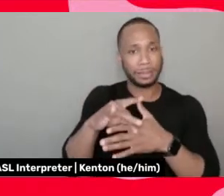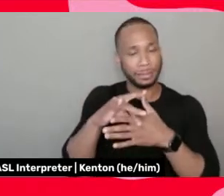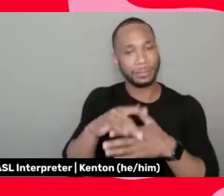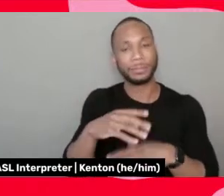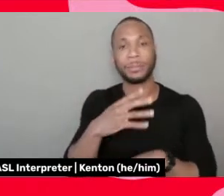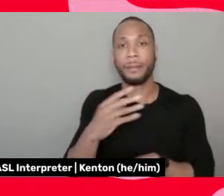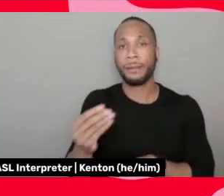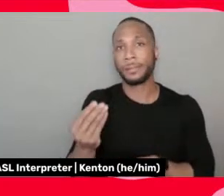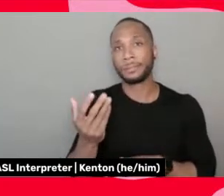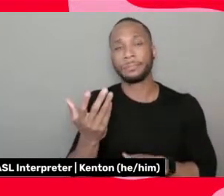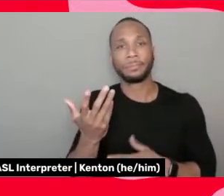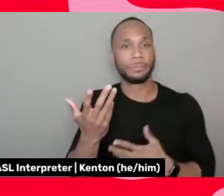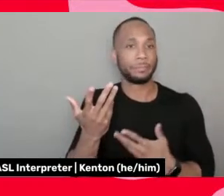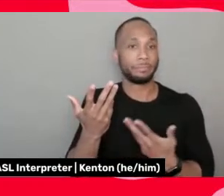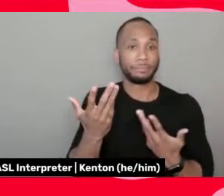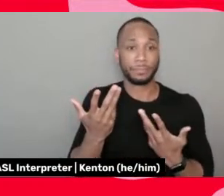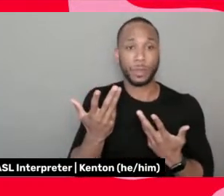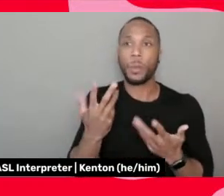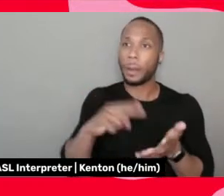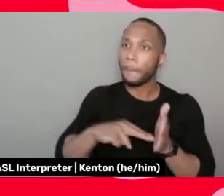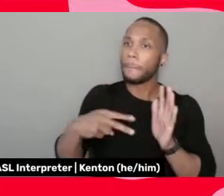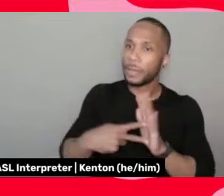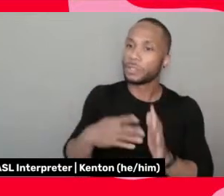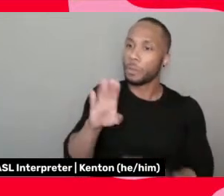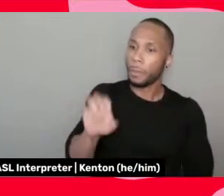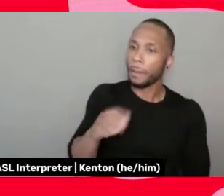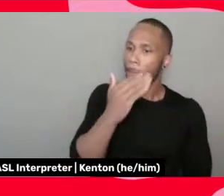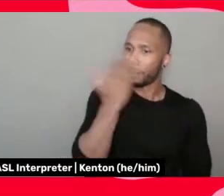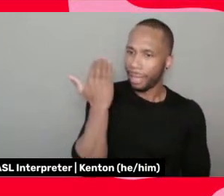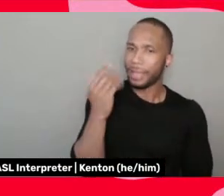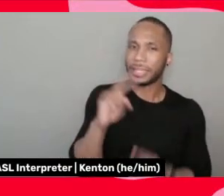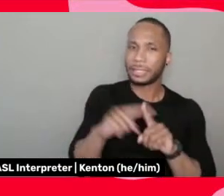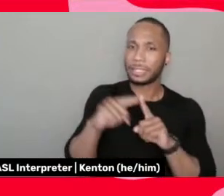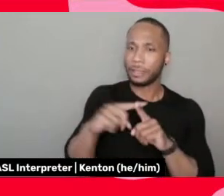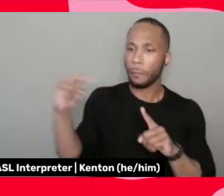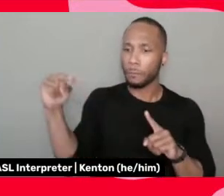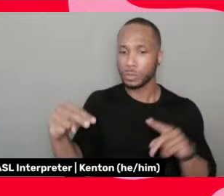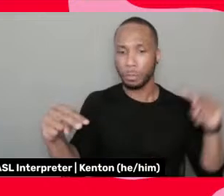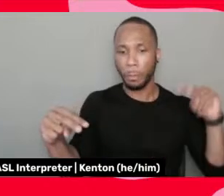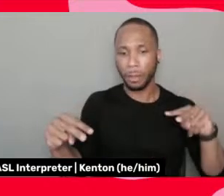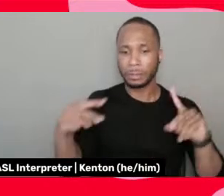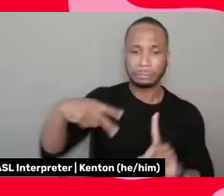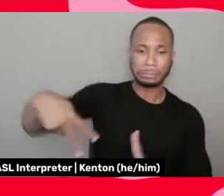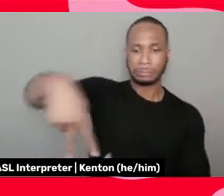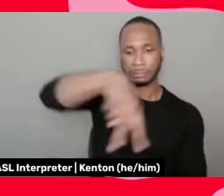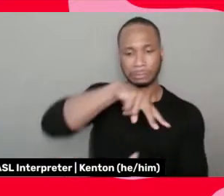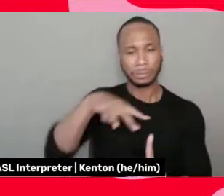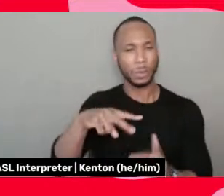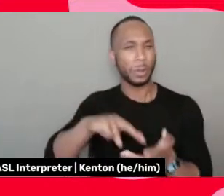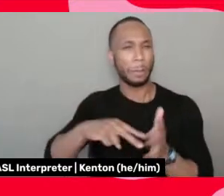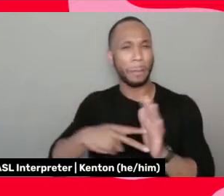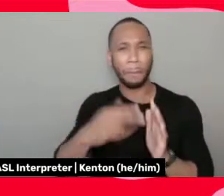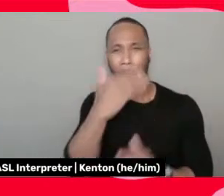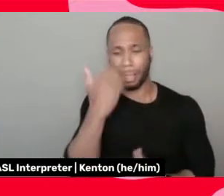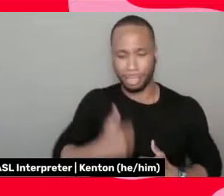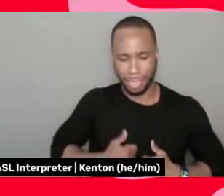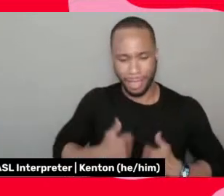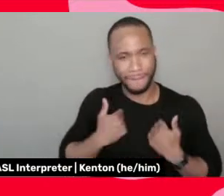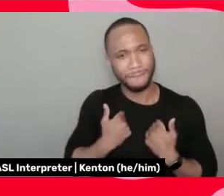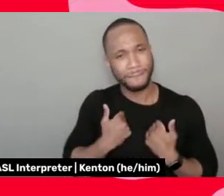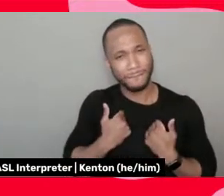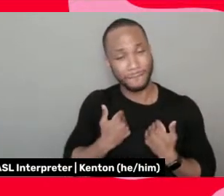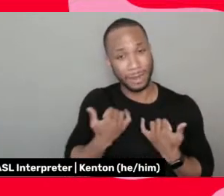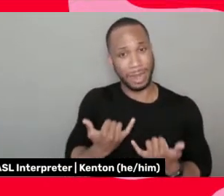and, and what it is to really be Black and different, different angles of what, what is Black life. Um, and it's,